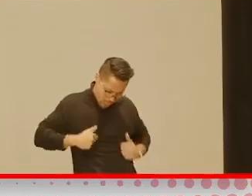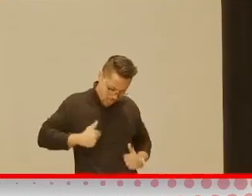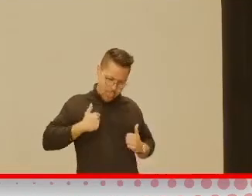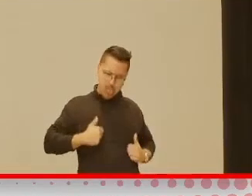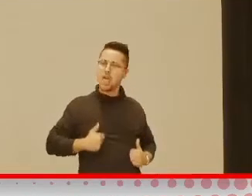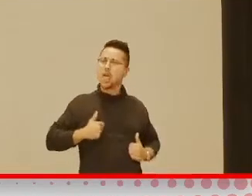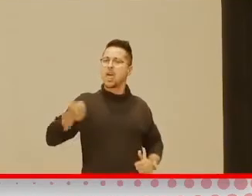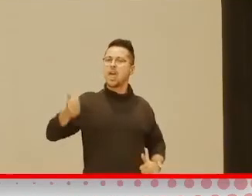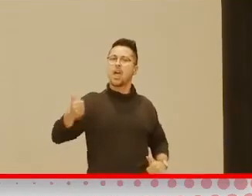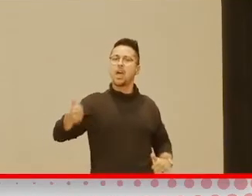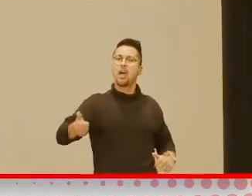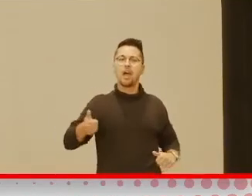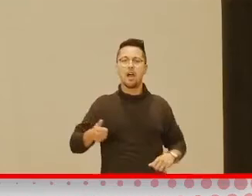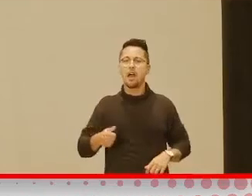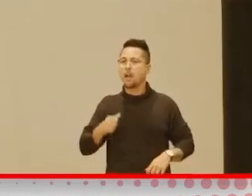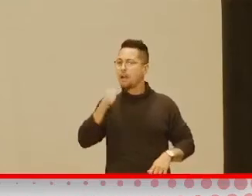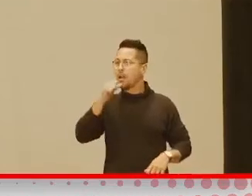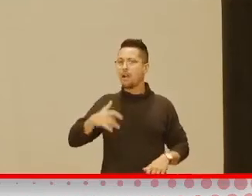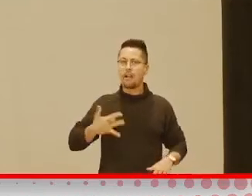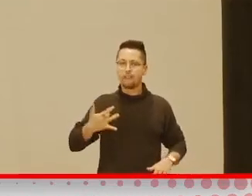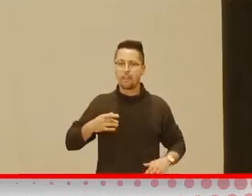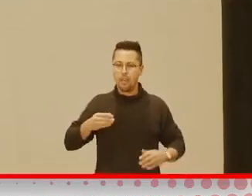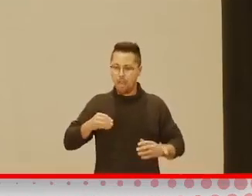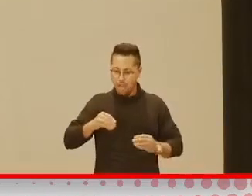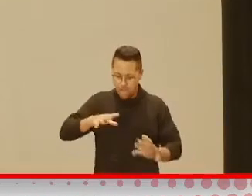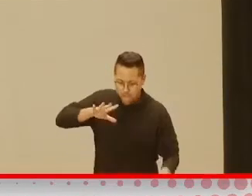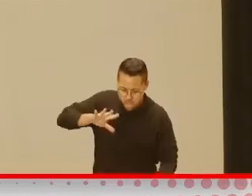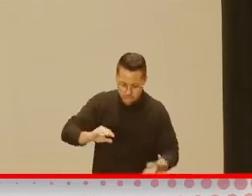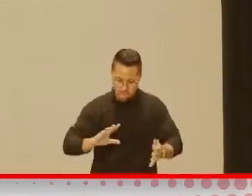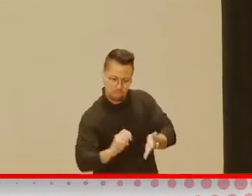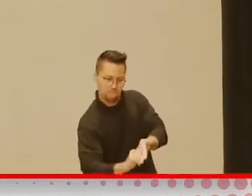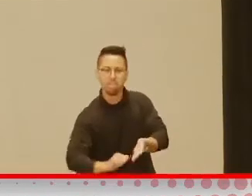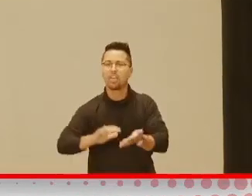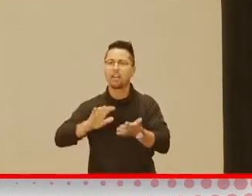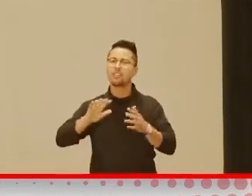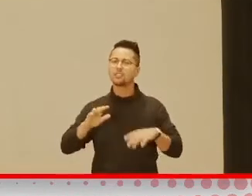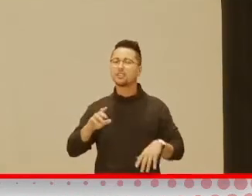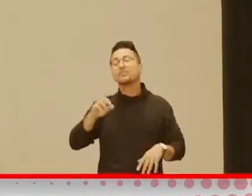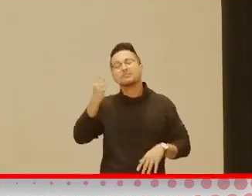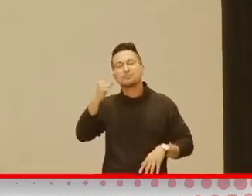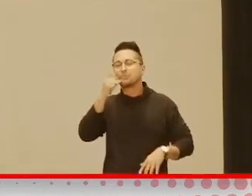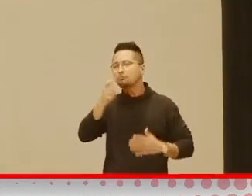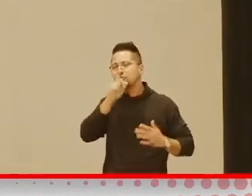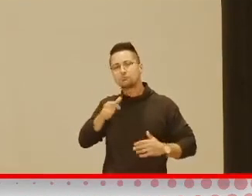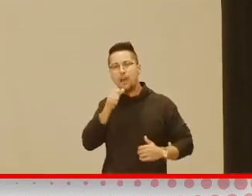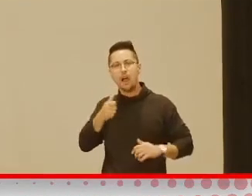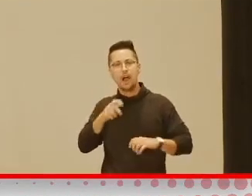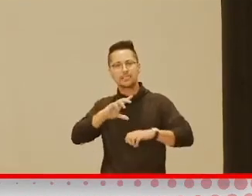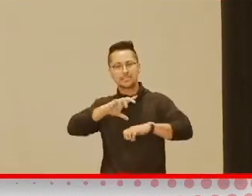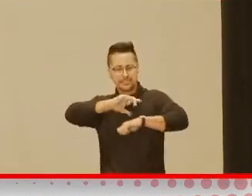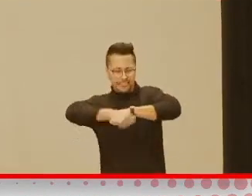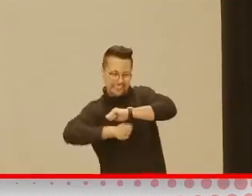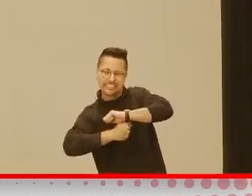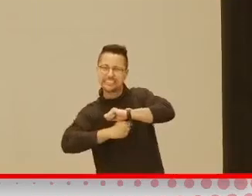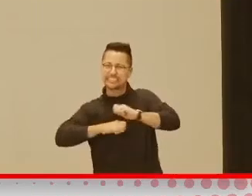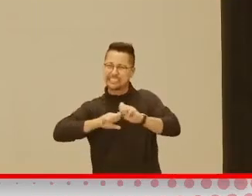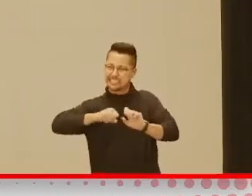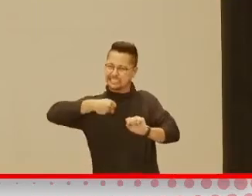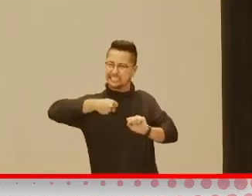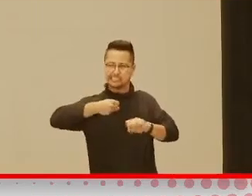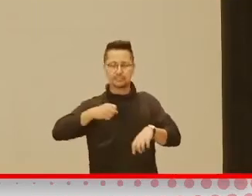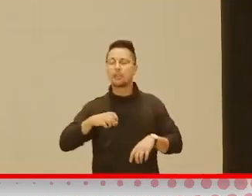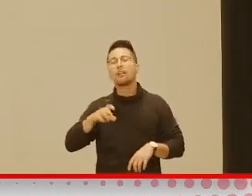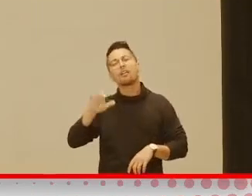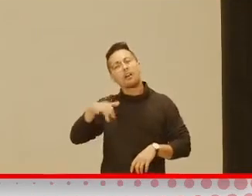not losing grip of having that attached to them. Just make sure it's not tight on the elastic and stuff. But that's just a good